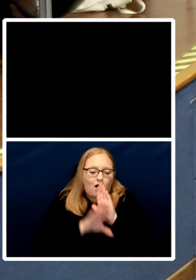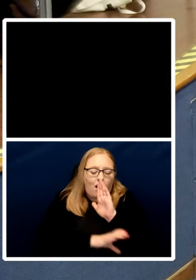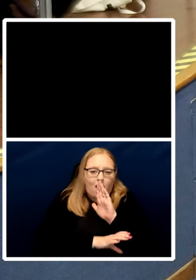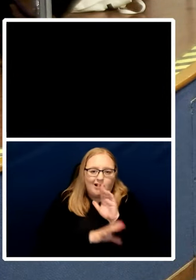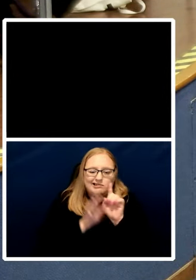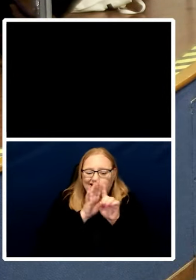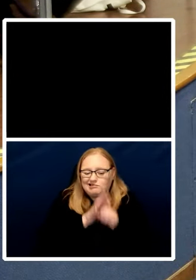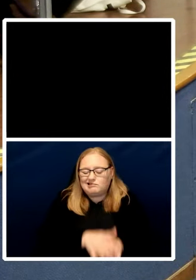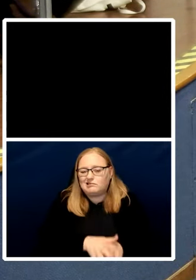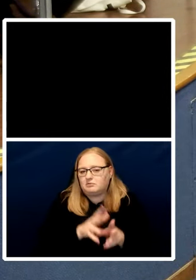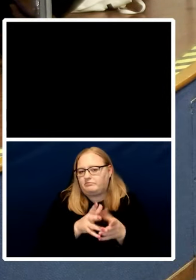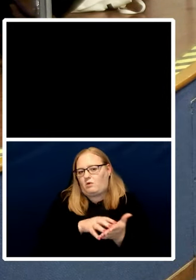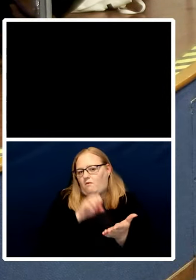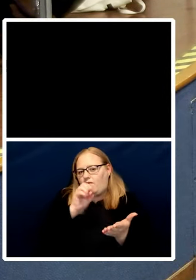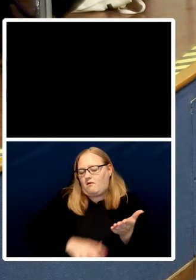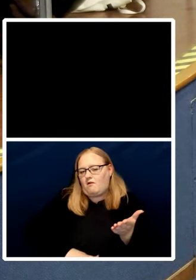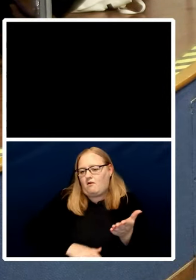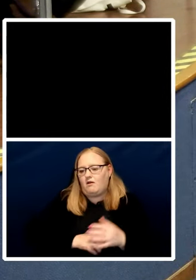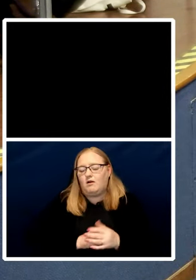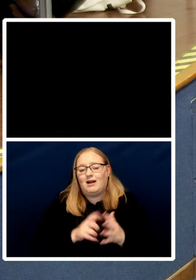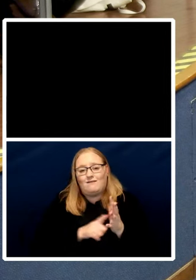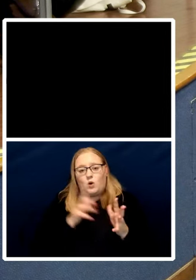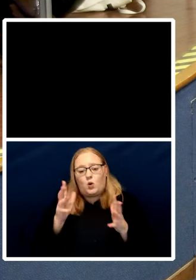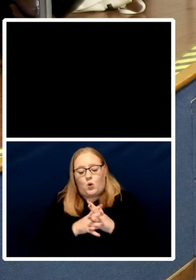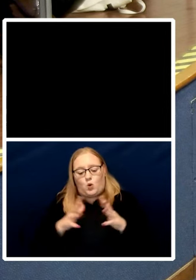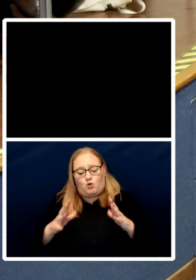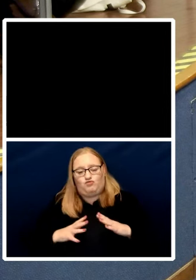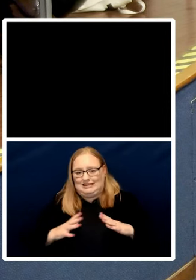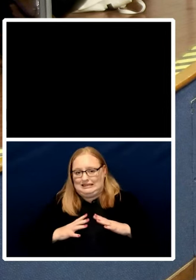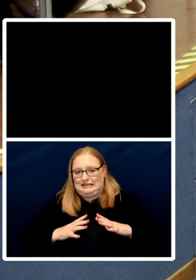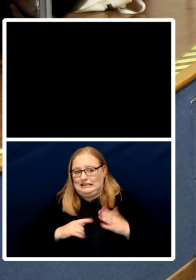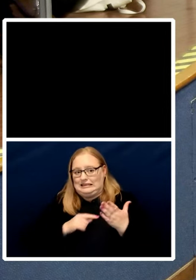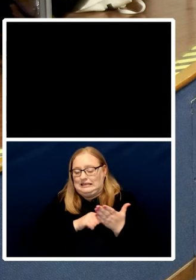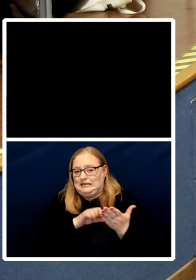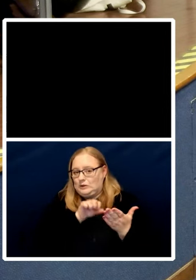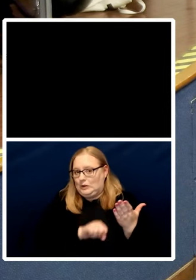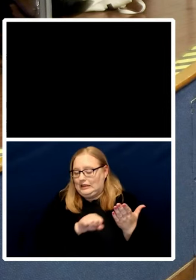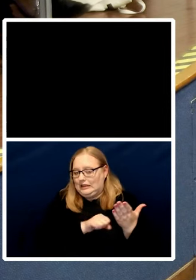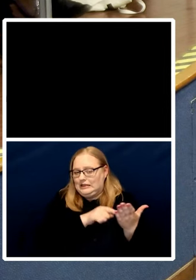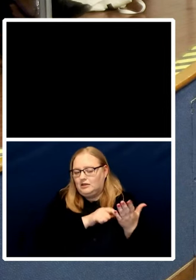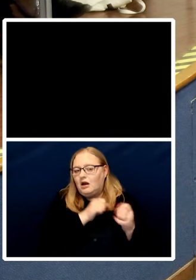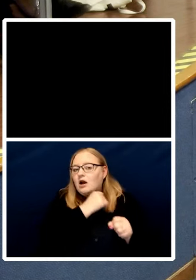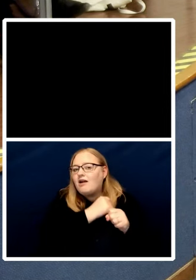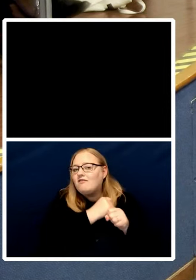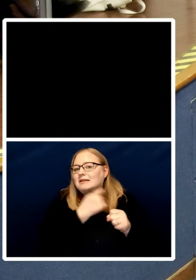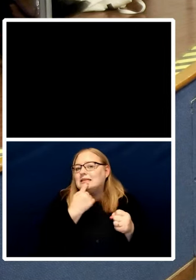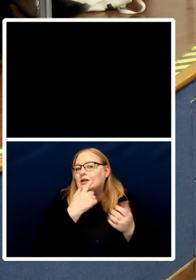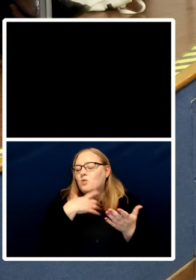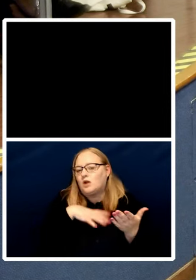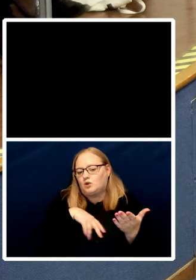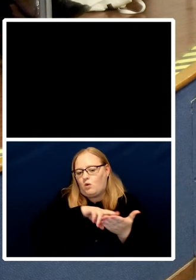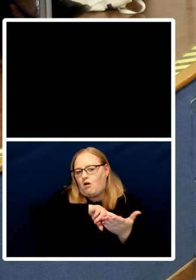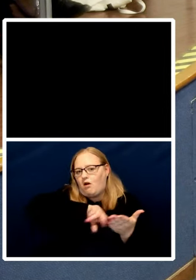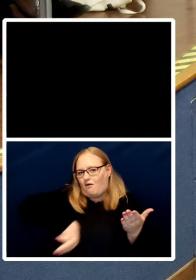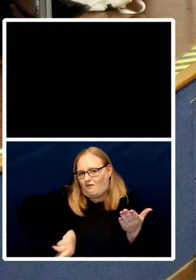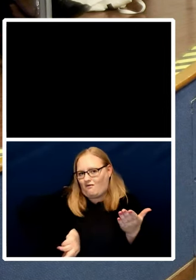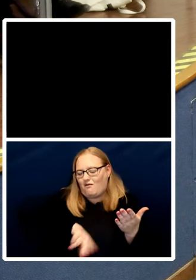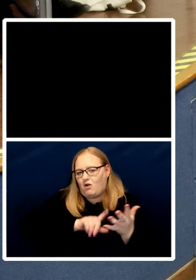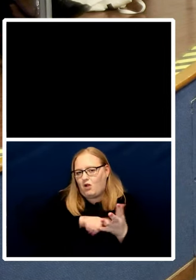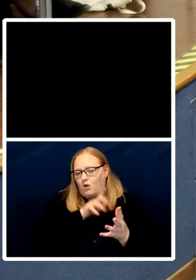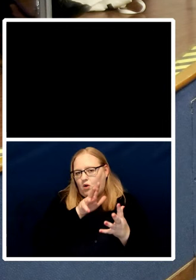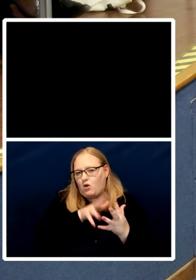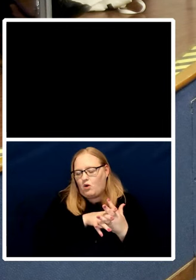law that is ready and waiting that this government has said that it wants to repeal that hasn't been implemented yet i would say